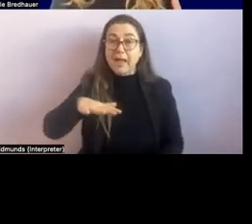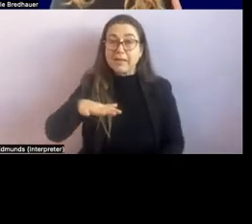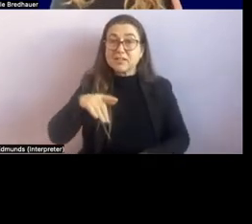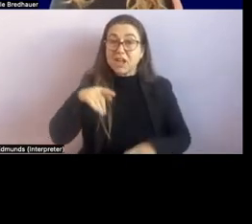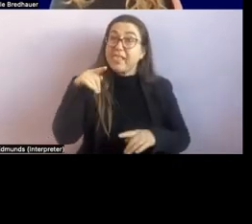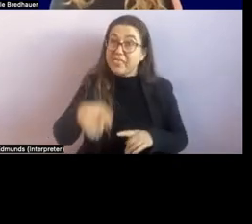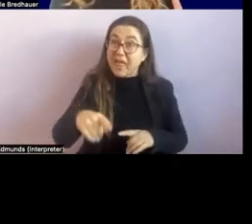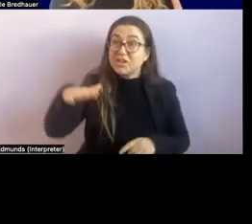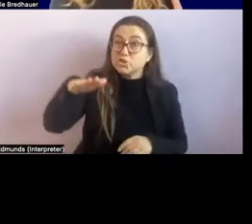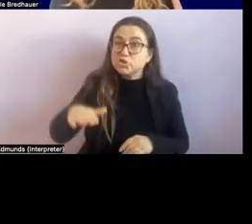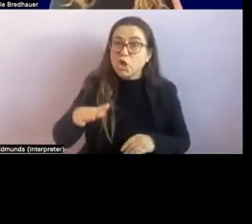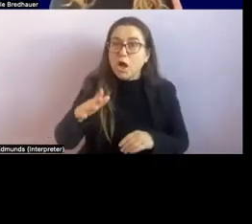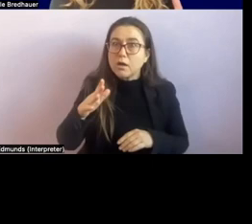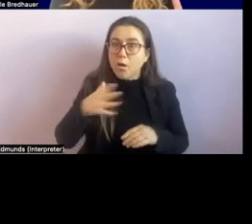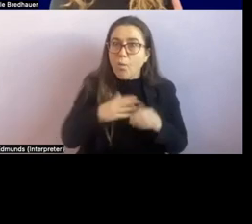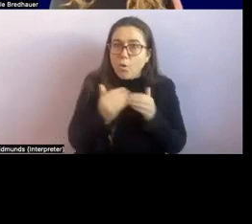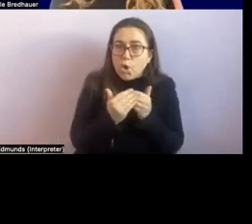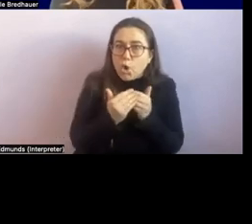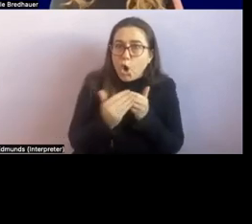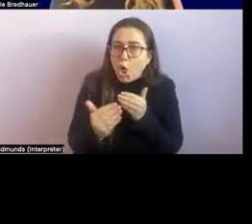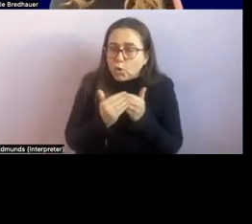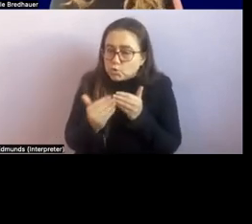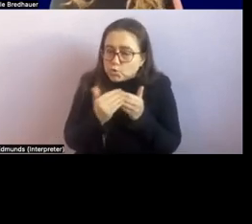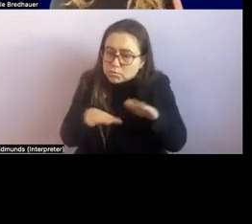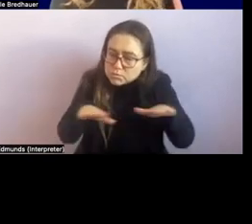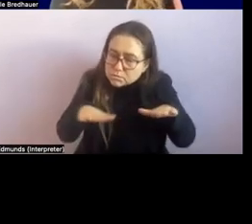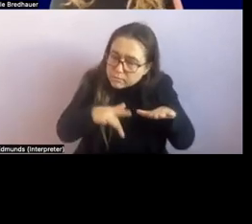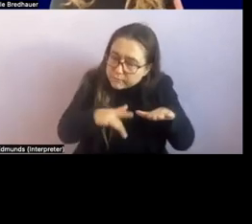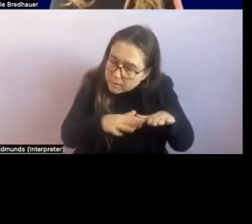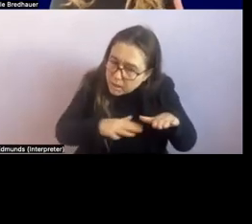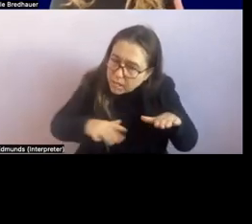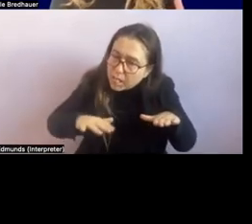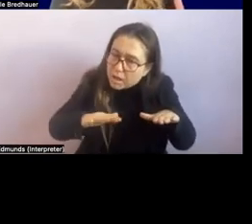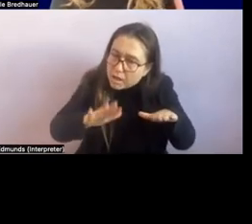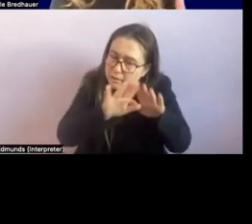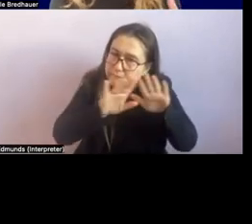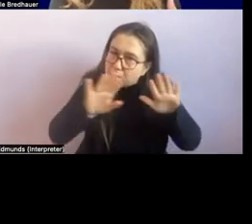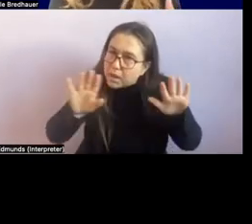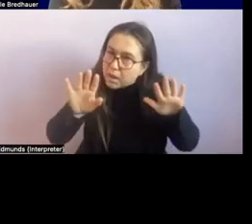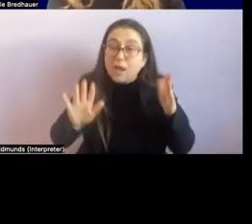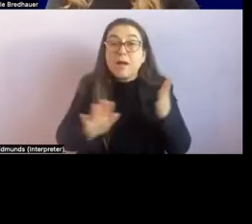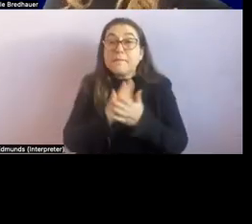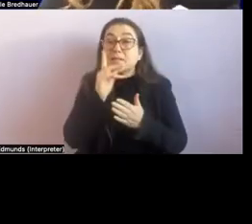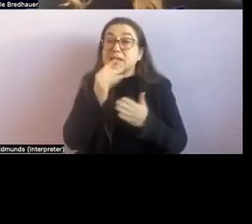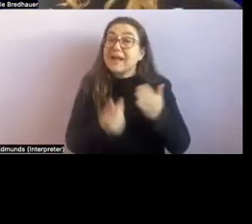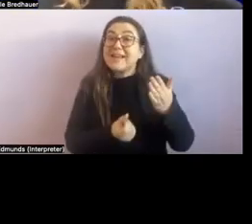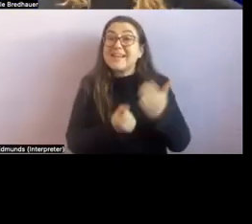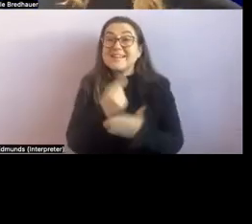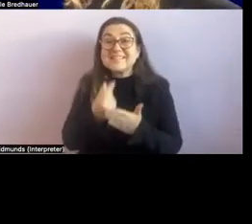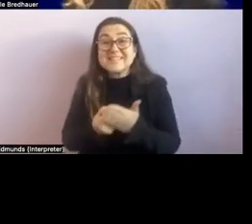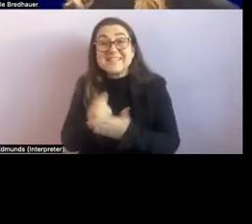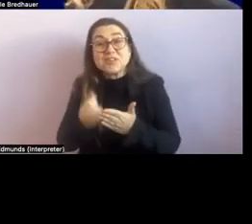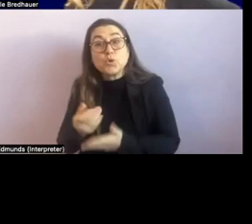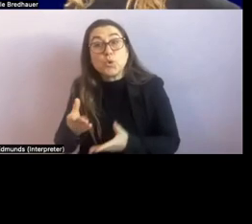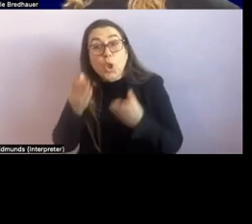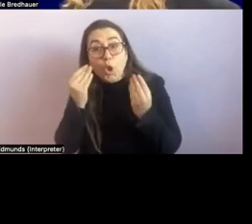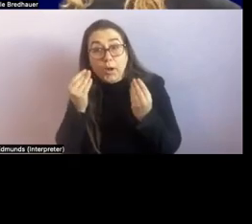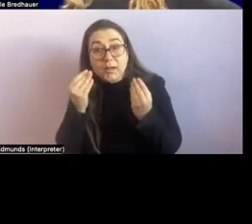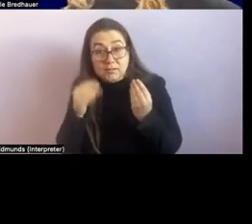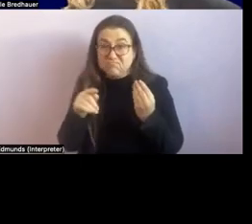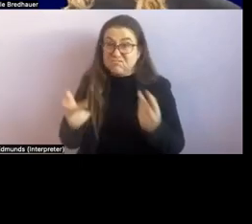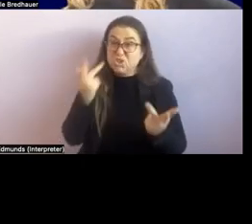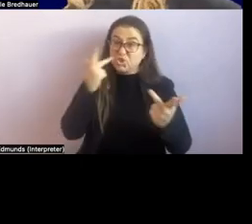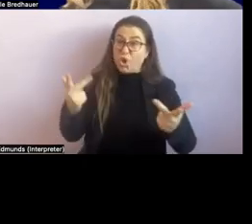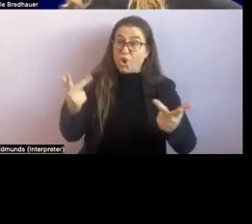learner has opportunity for incidental learning and she's showing us that